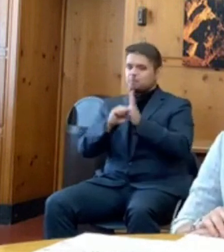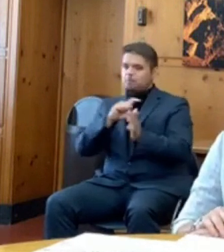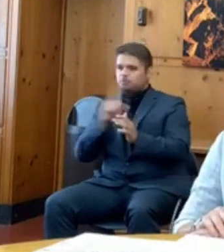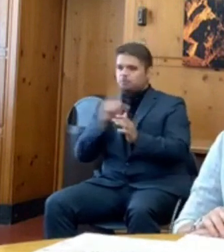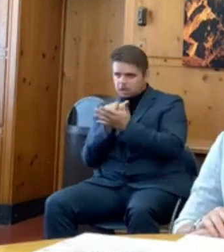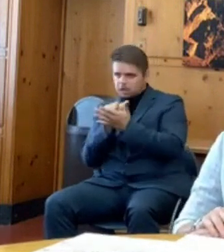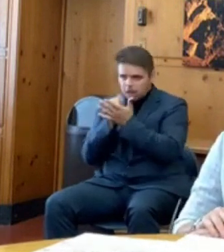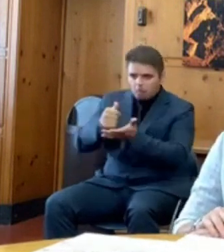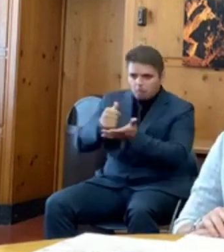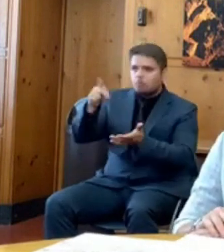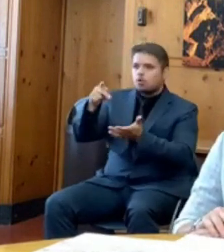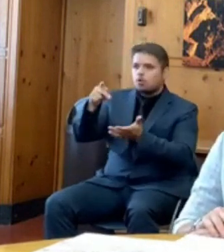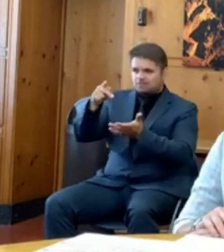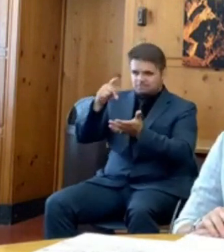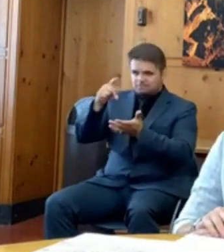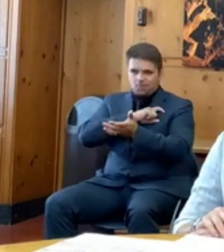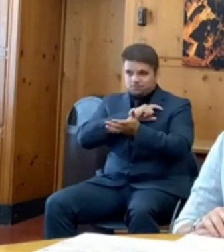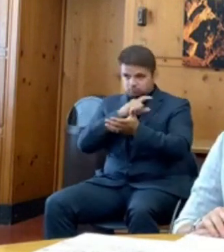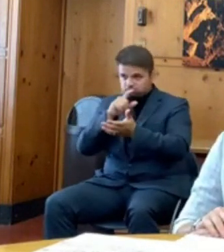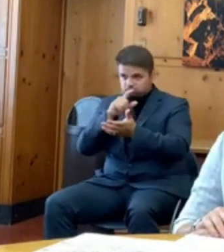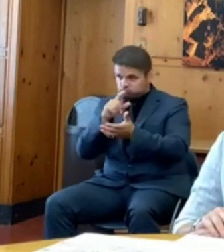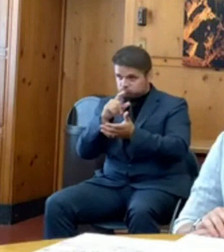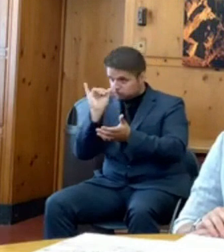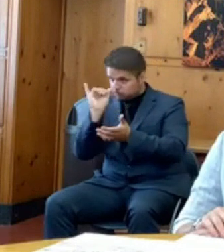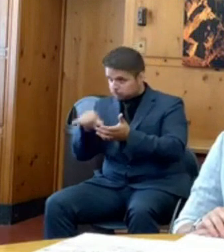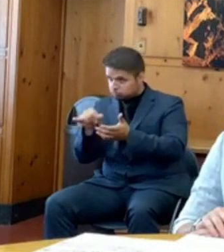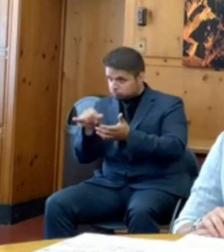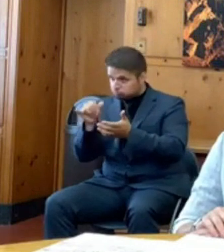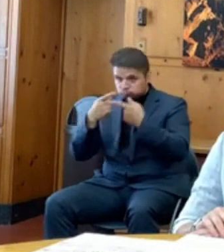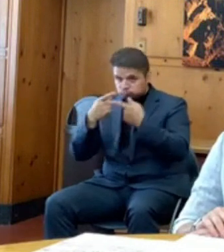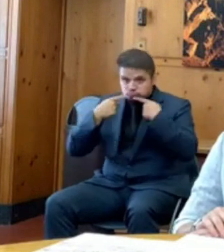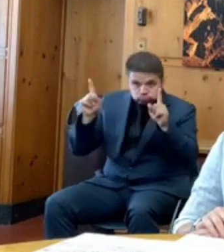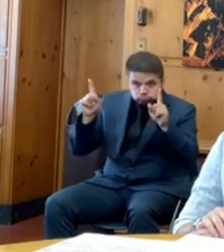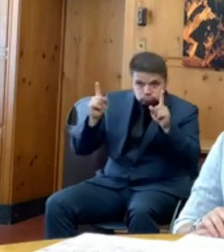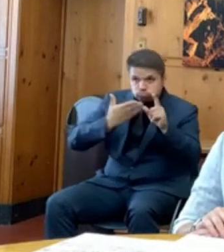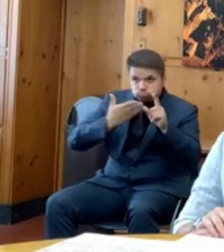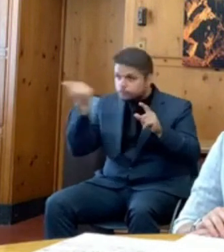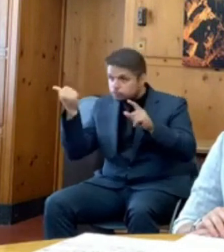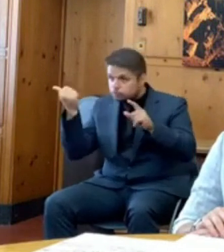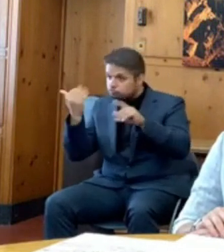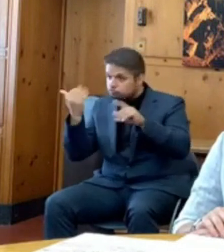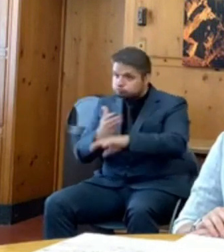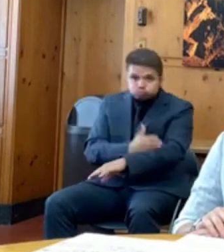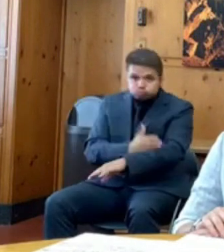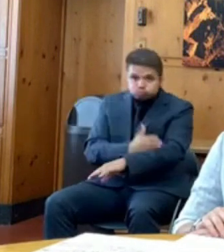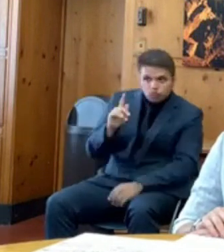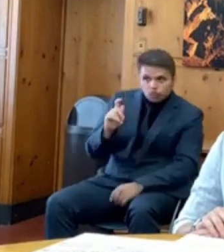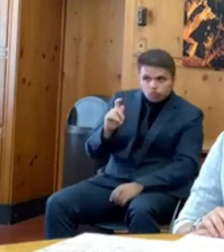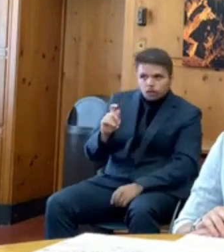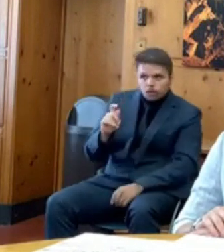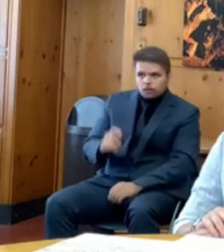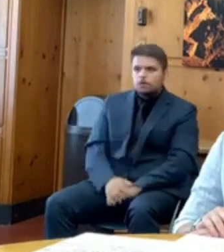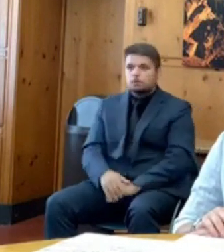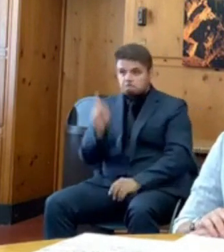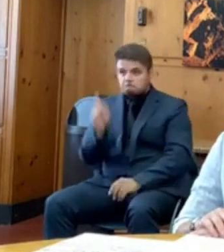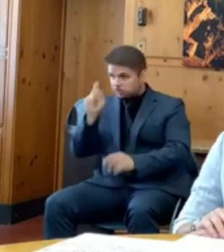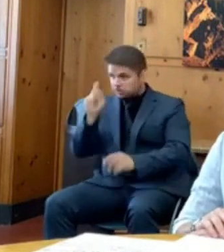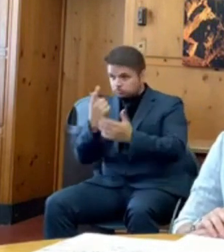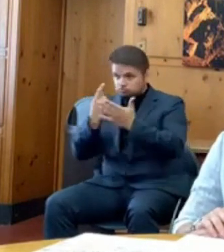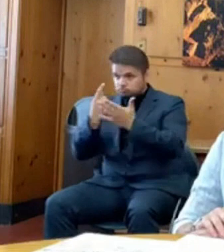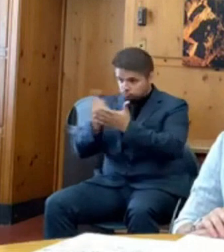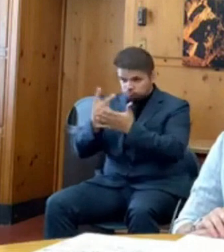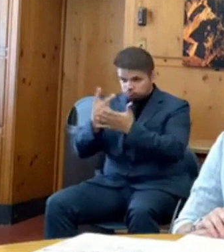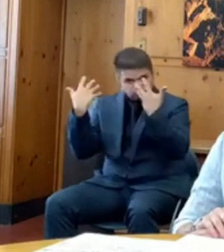federal courthouse has been effective. You know, they were scheduled to be wrapping up their duties soon within that two-week window,